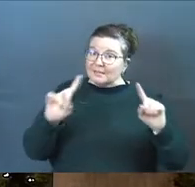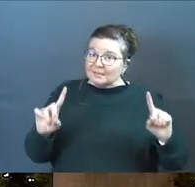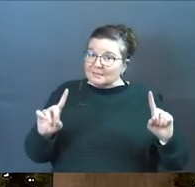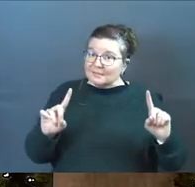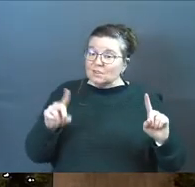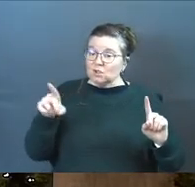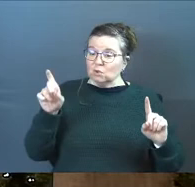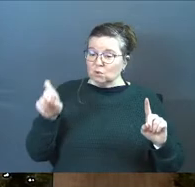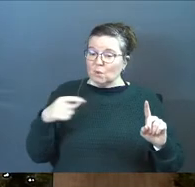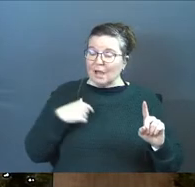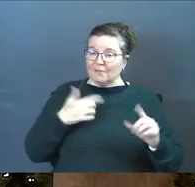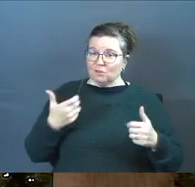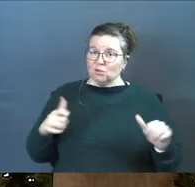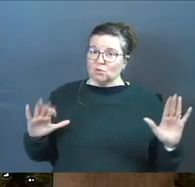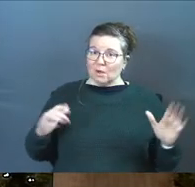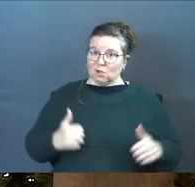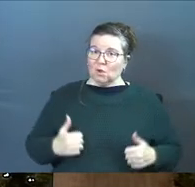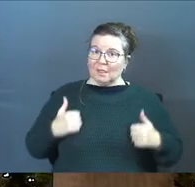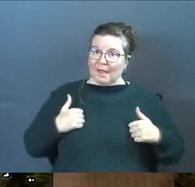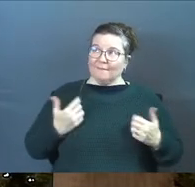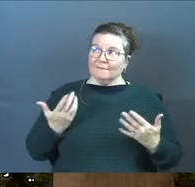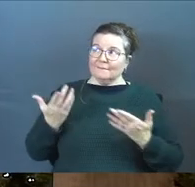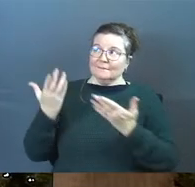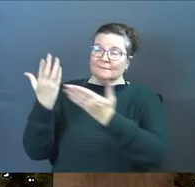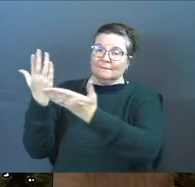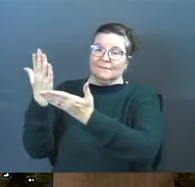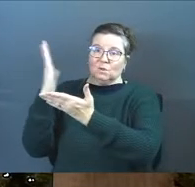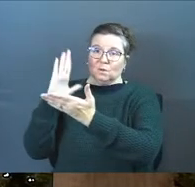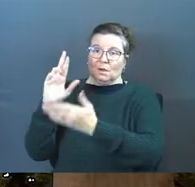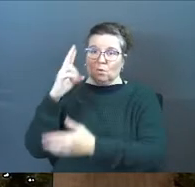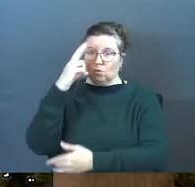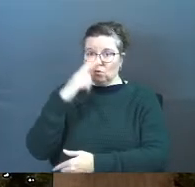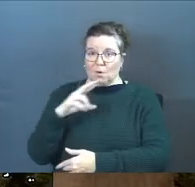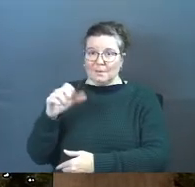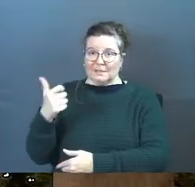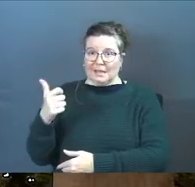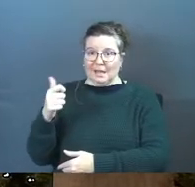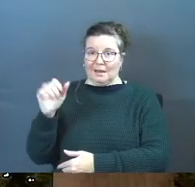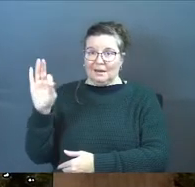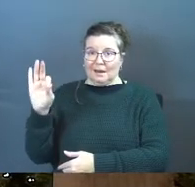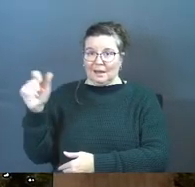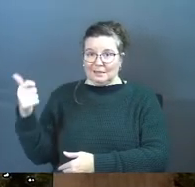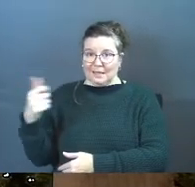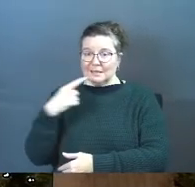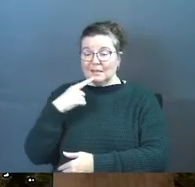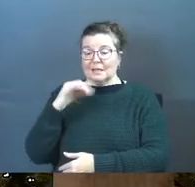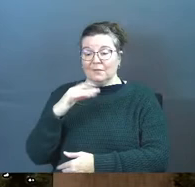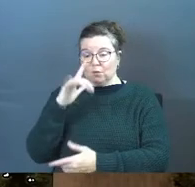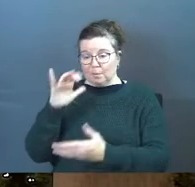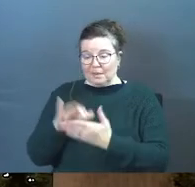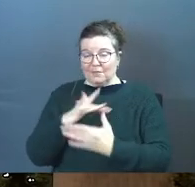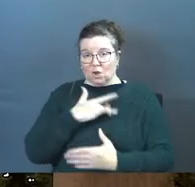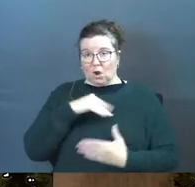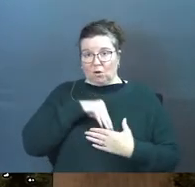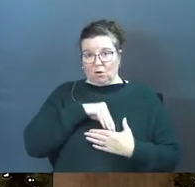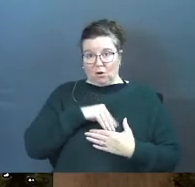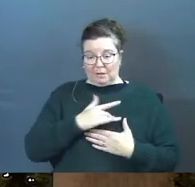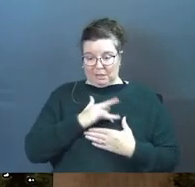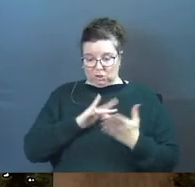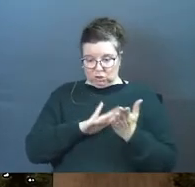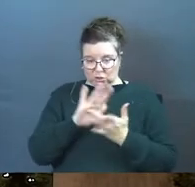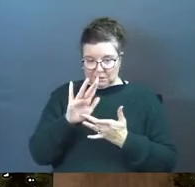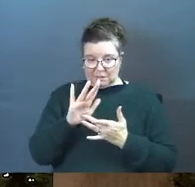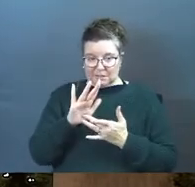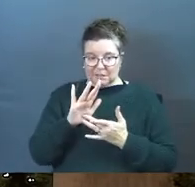but you do have to surrender your life to God Romans 10 9 and 10 says that if you believe in your heart that Jesus